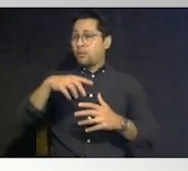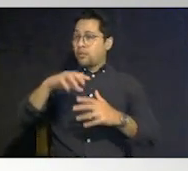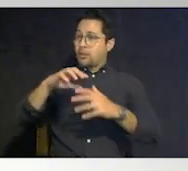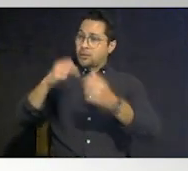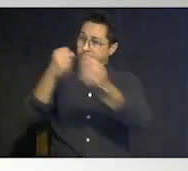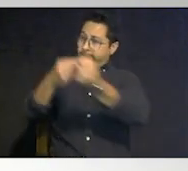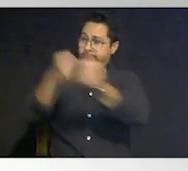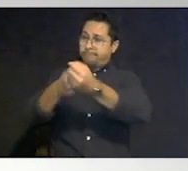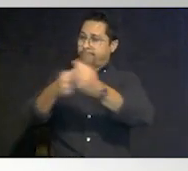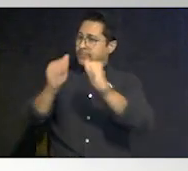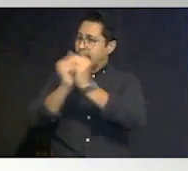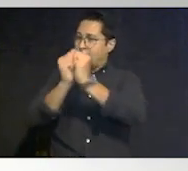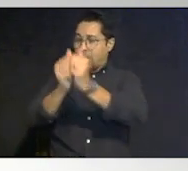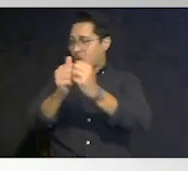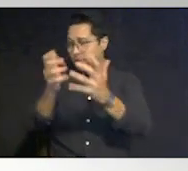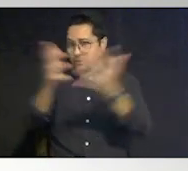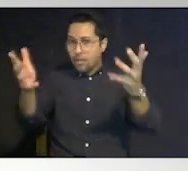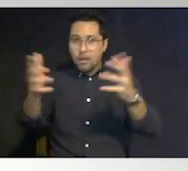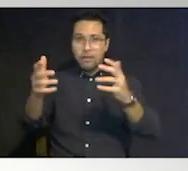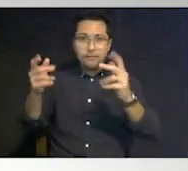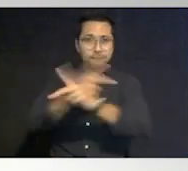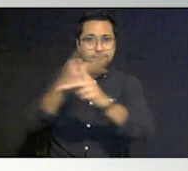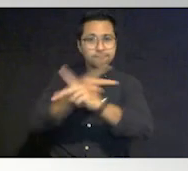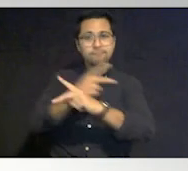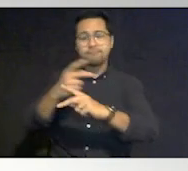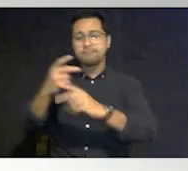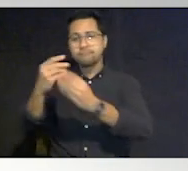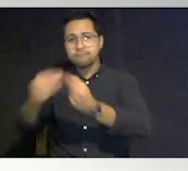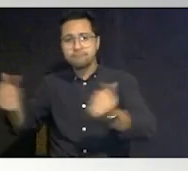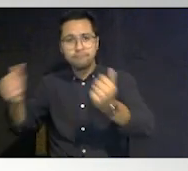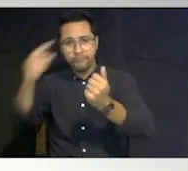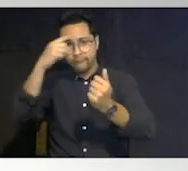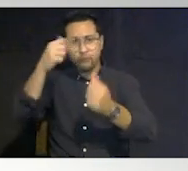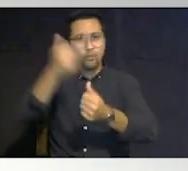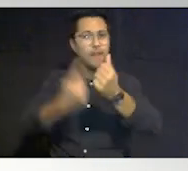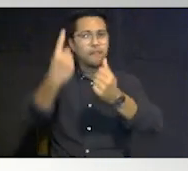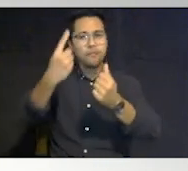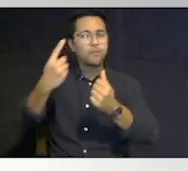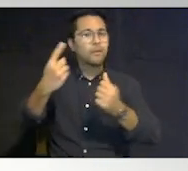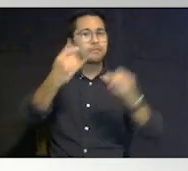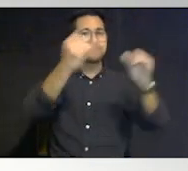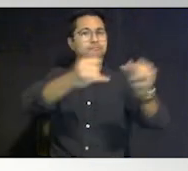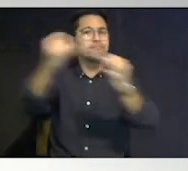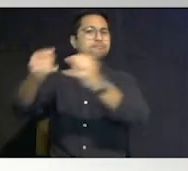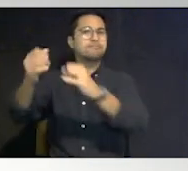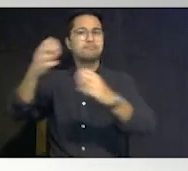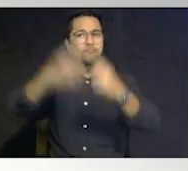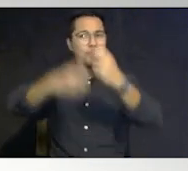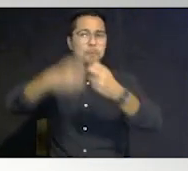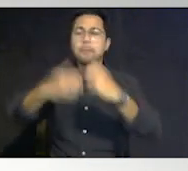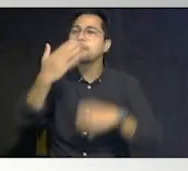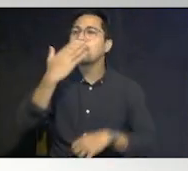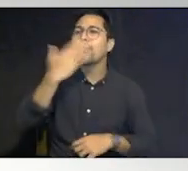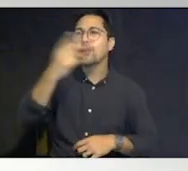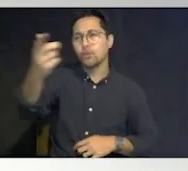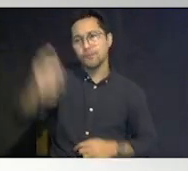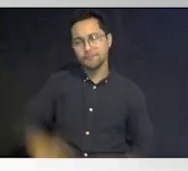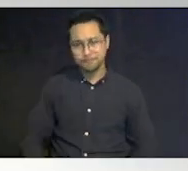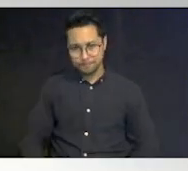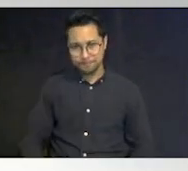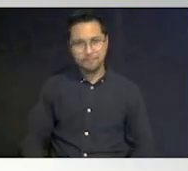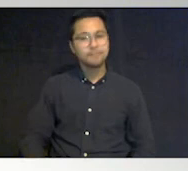lot of it's a lot of trying to find solutions to everybody's individual problems so thank you for that thank you